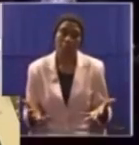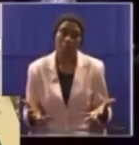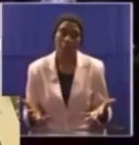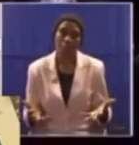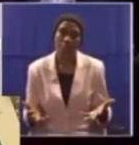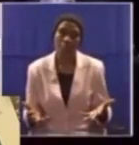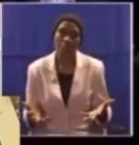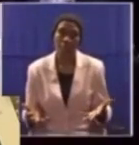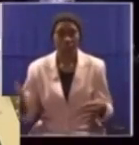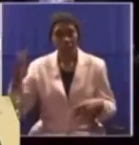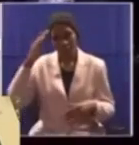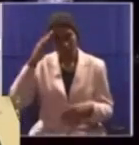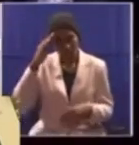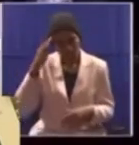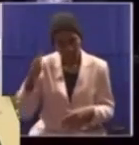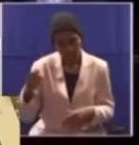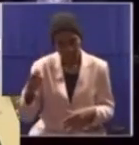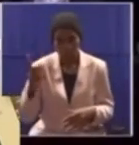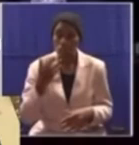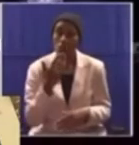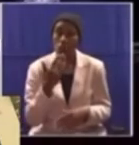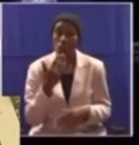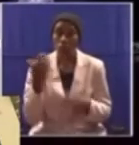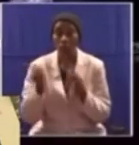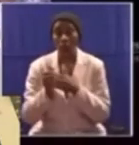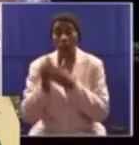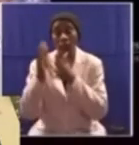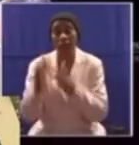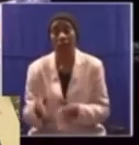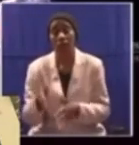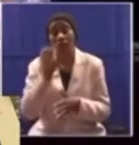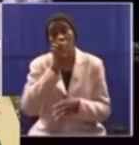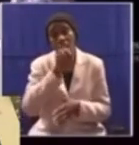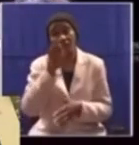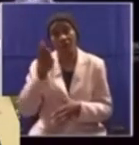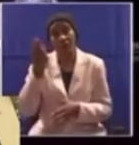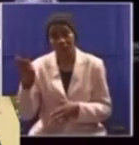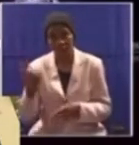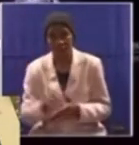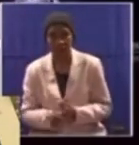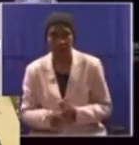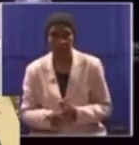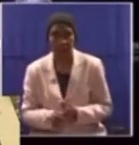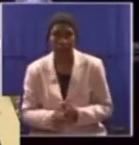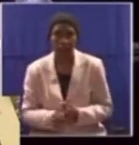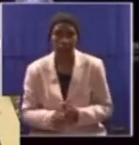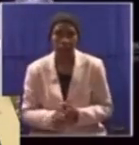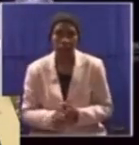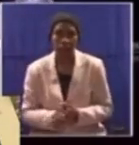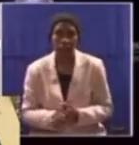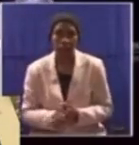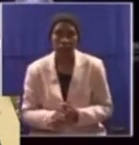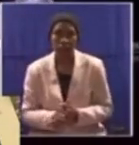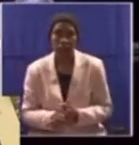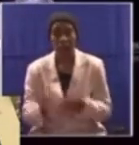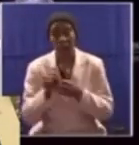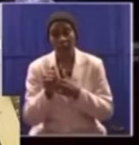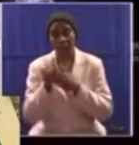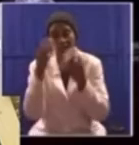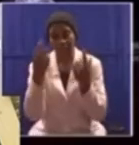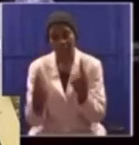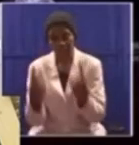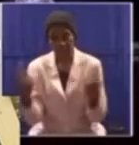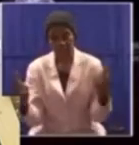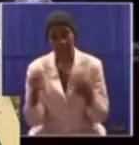First, let me greet the commander-in-chief of the Freedom Fighters and the leadership of the